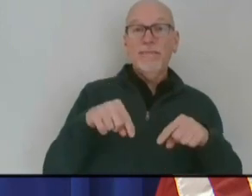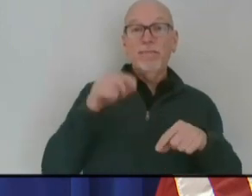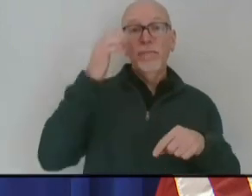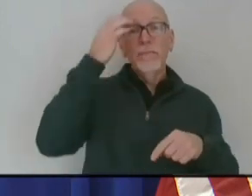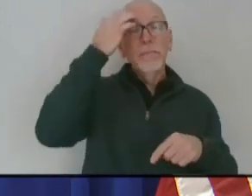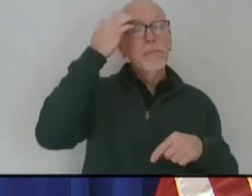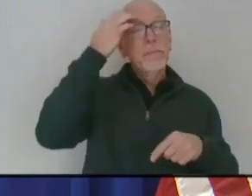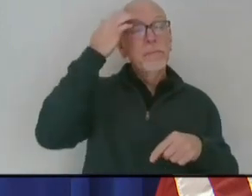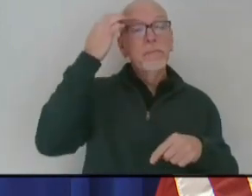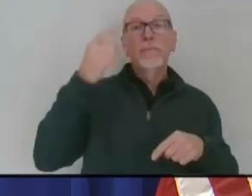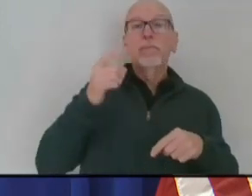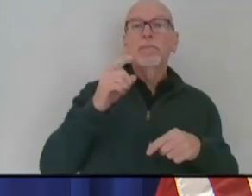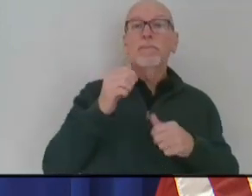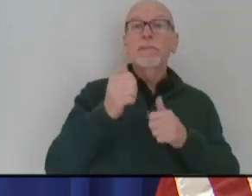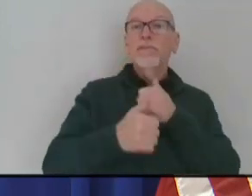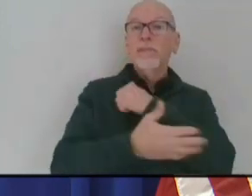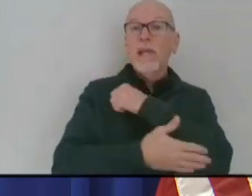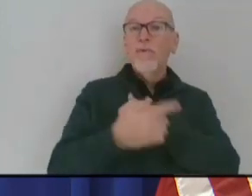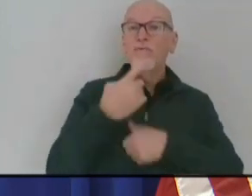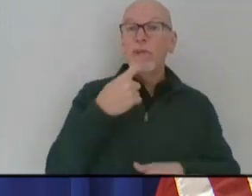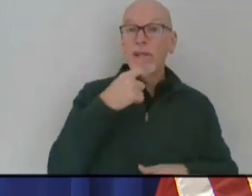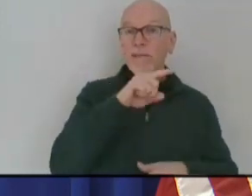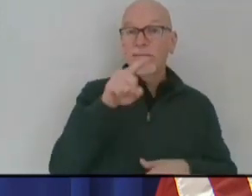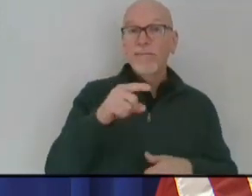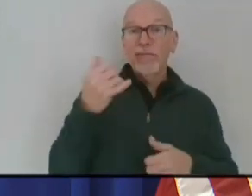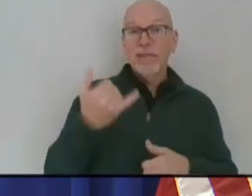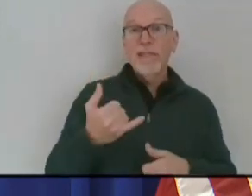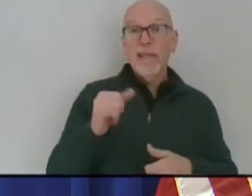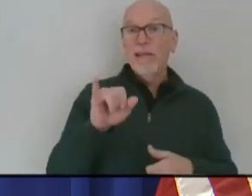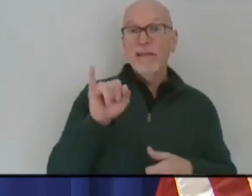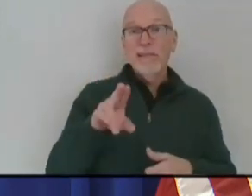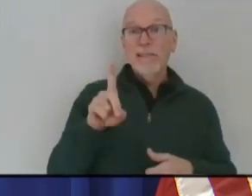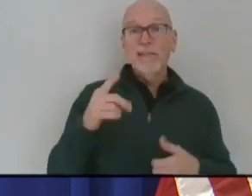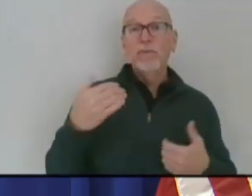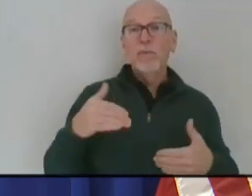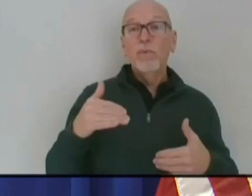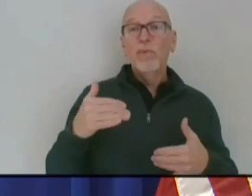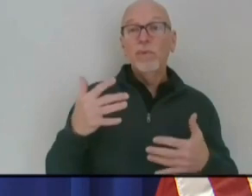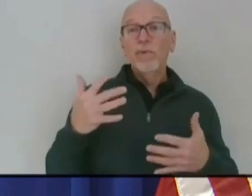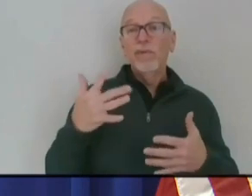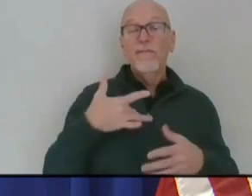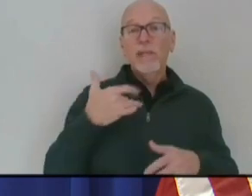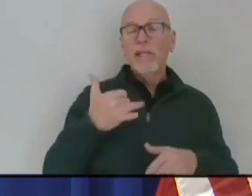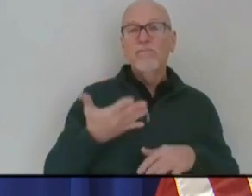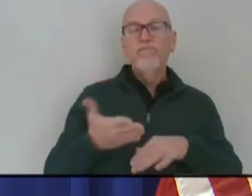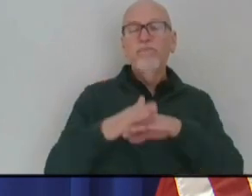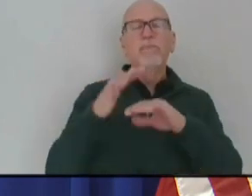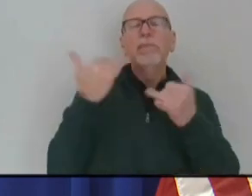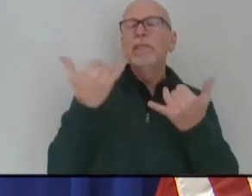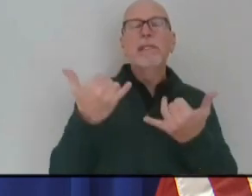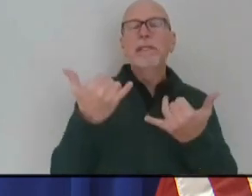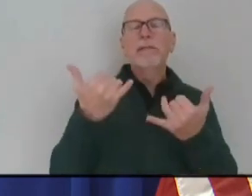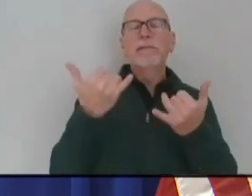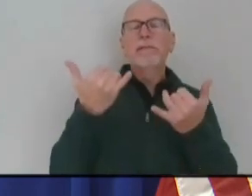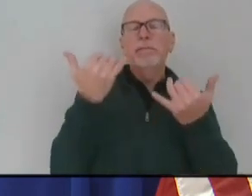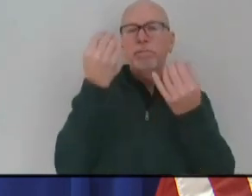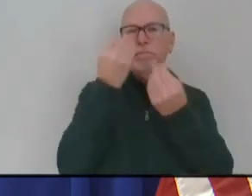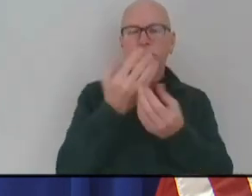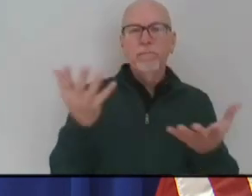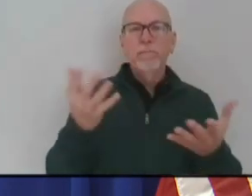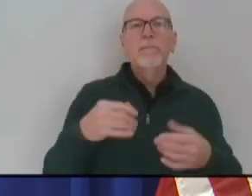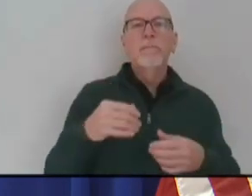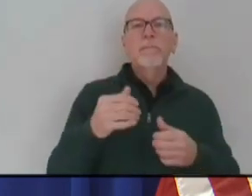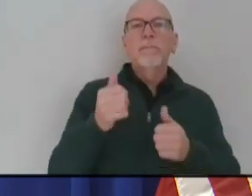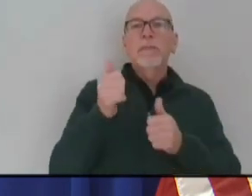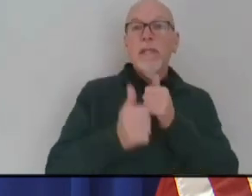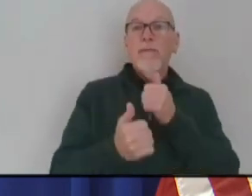counties being red, the state of Indiana is on fire. And so just to put this all in context or perspective, every